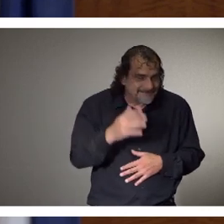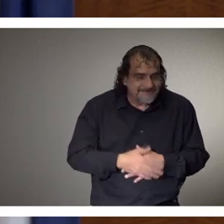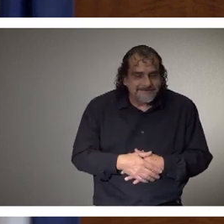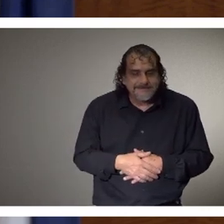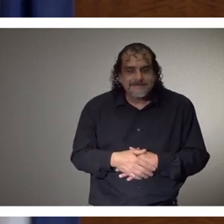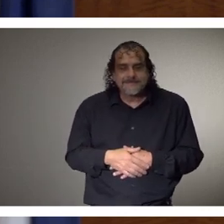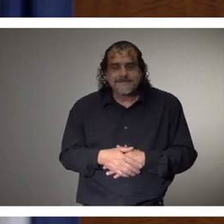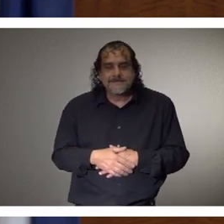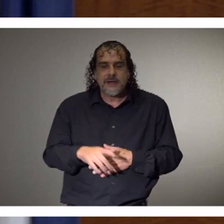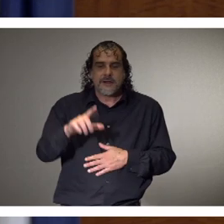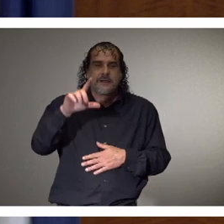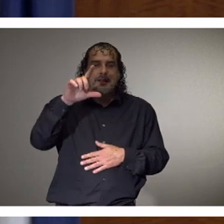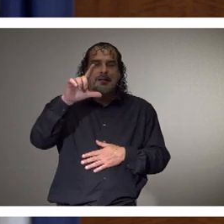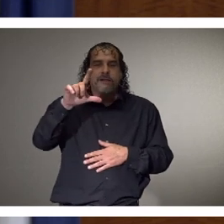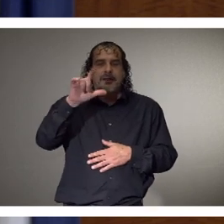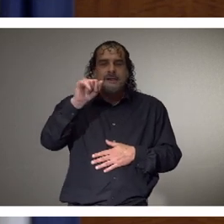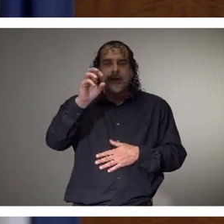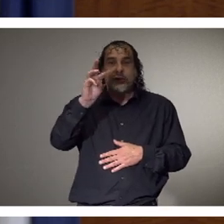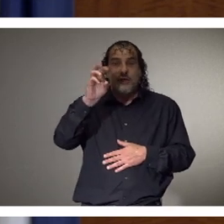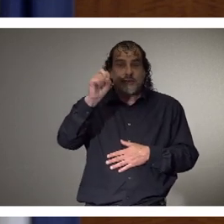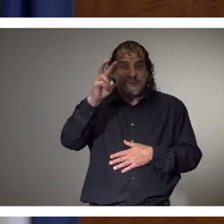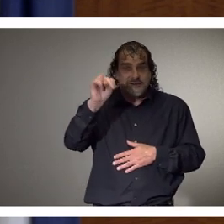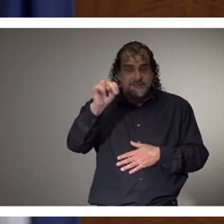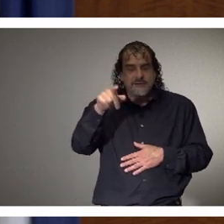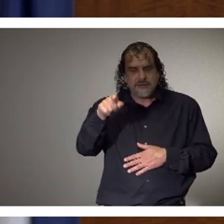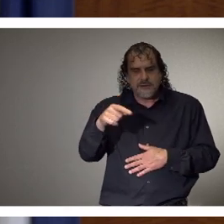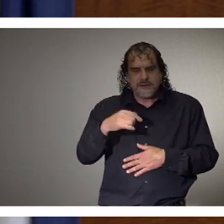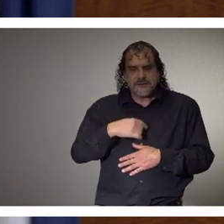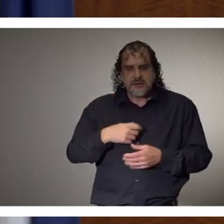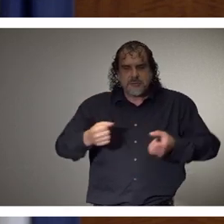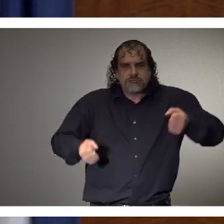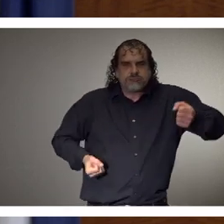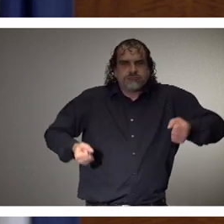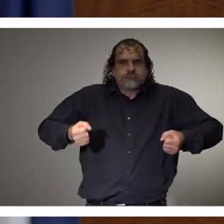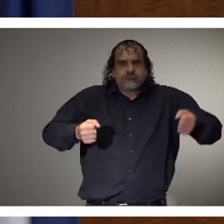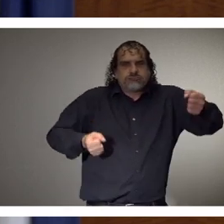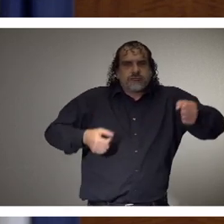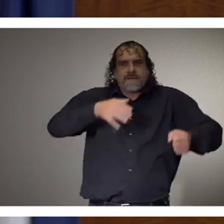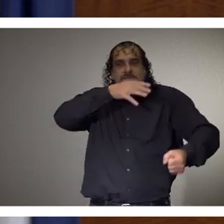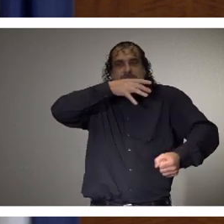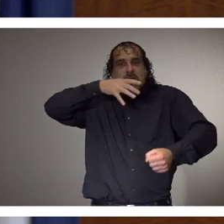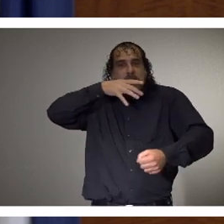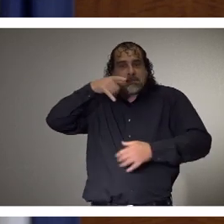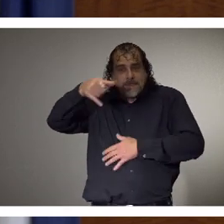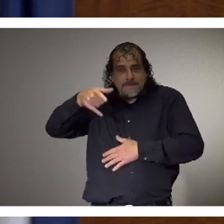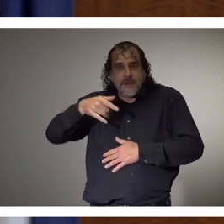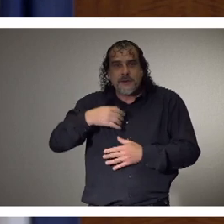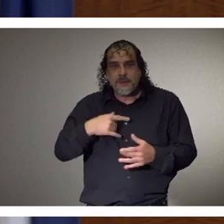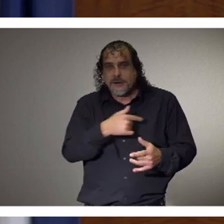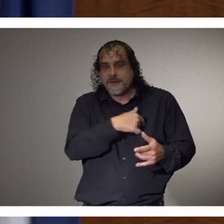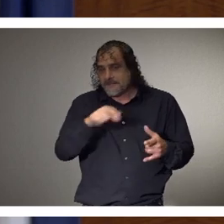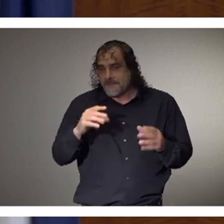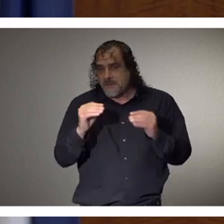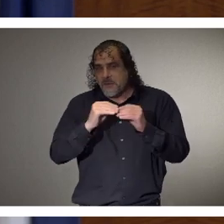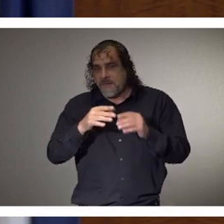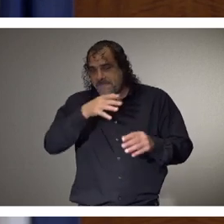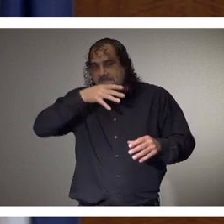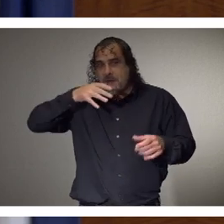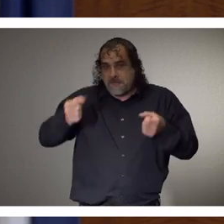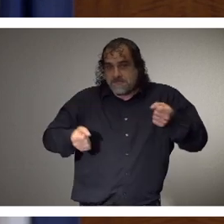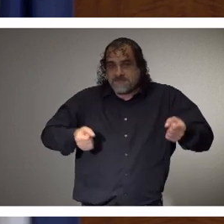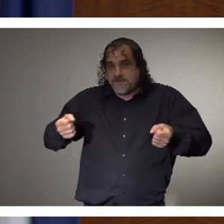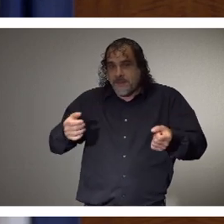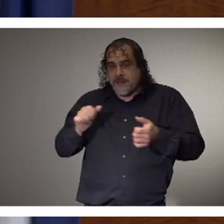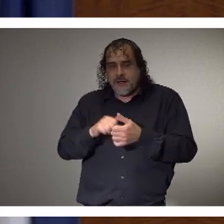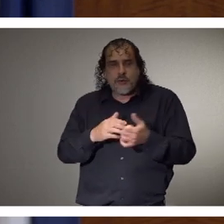Lawson Sanders is obsessed with tractors and says he's going to be a farmer when he grows up. Lawson, we need more farmers in the world, and let me say a special